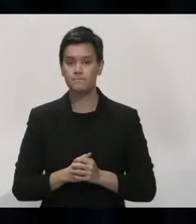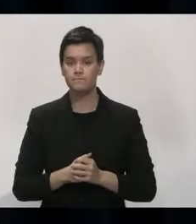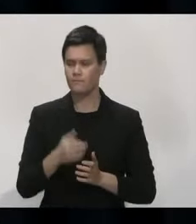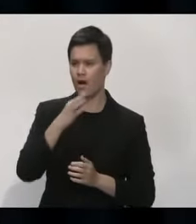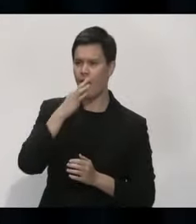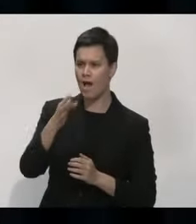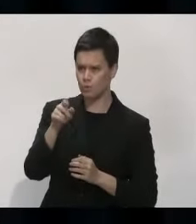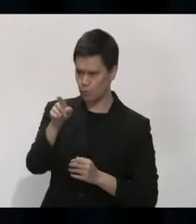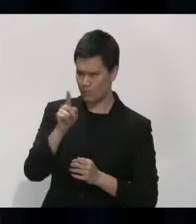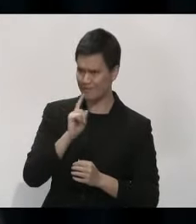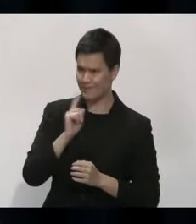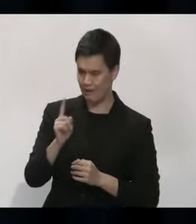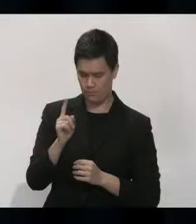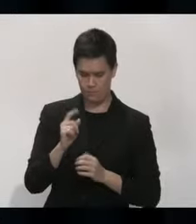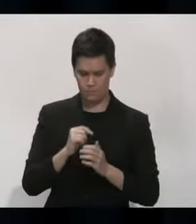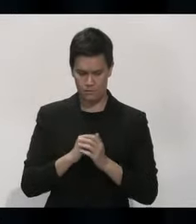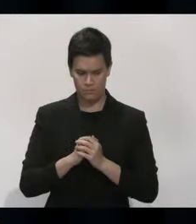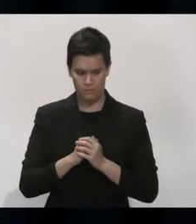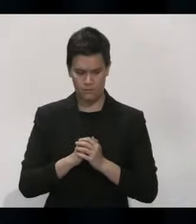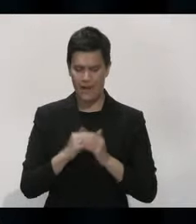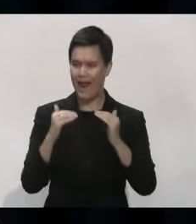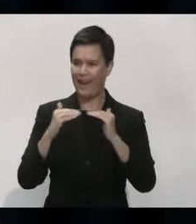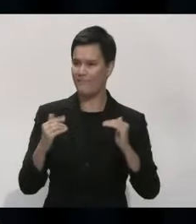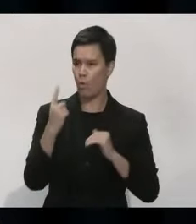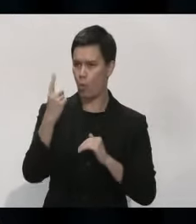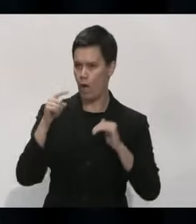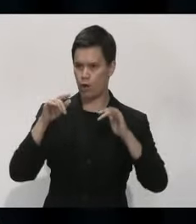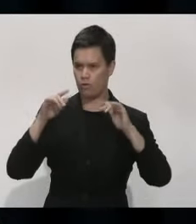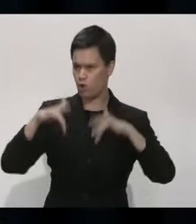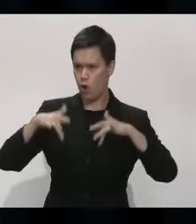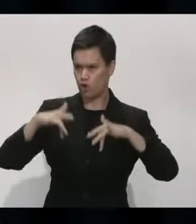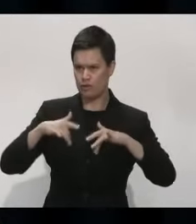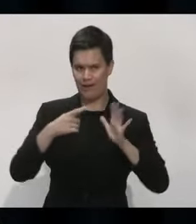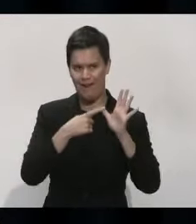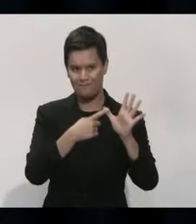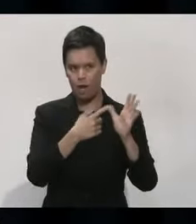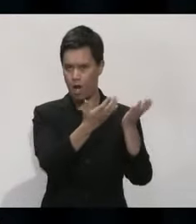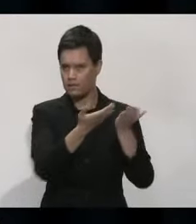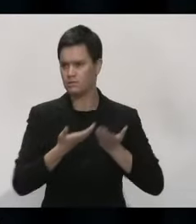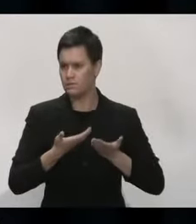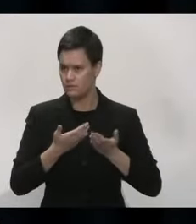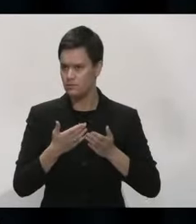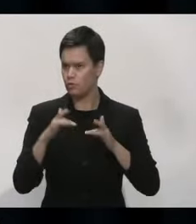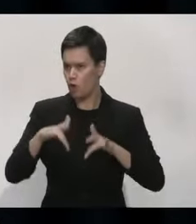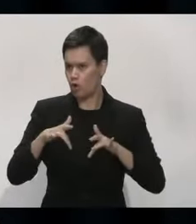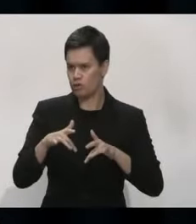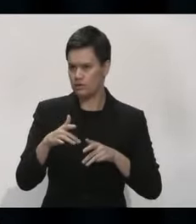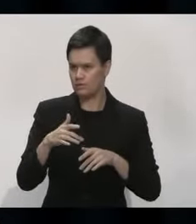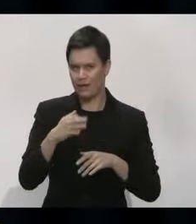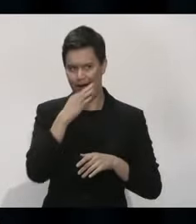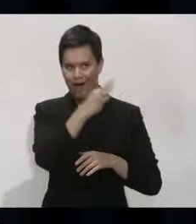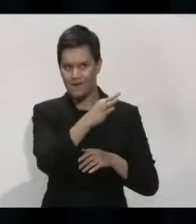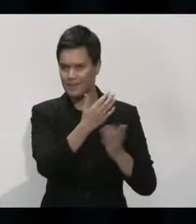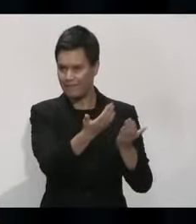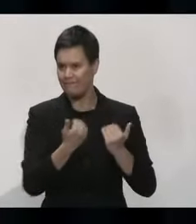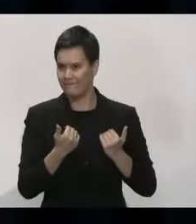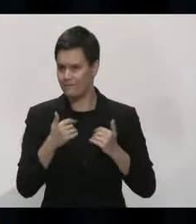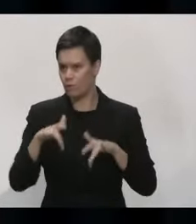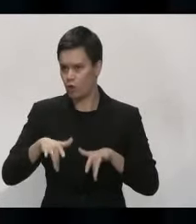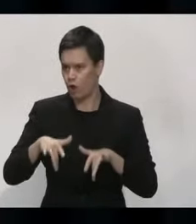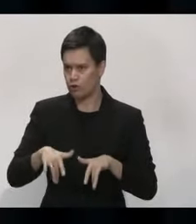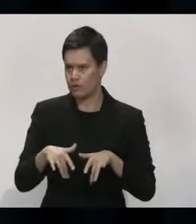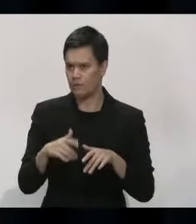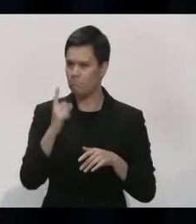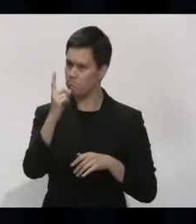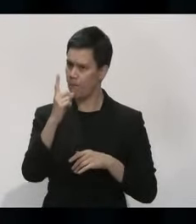that you haven't really sought any advice yet for level one. And you said this morning that you haven't been asked for any. Does that mean, you know, with the